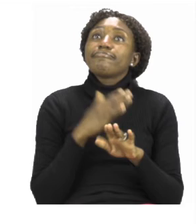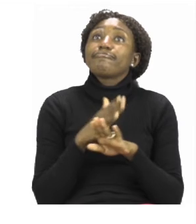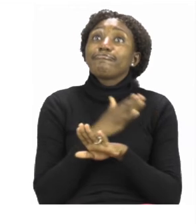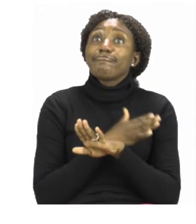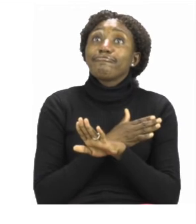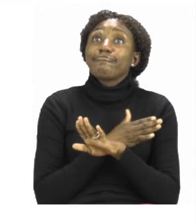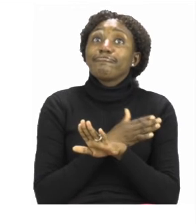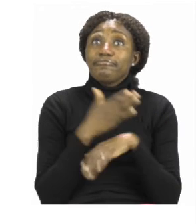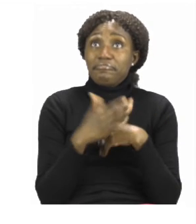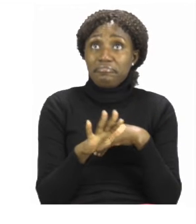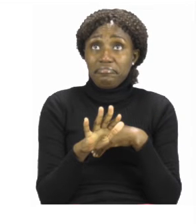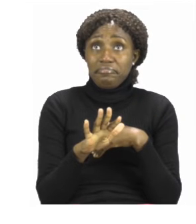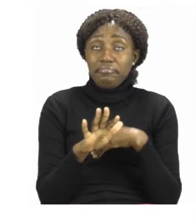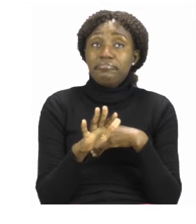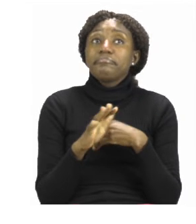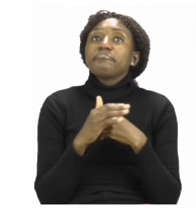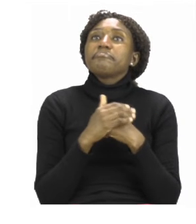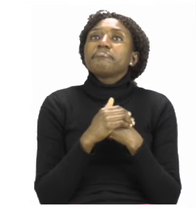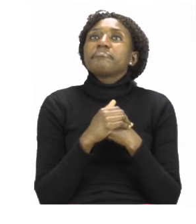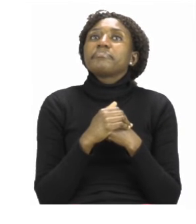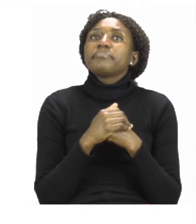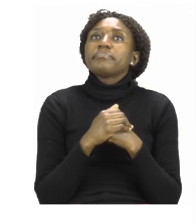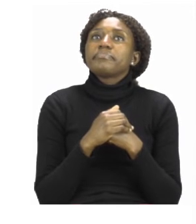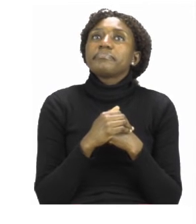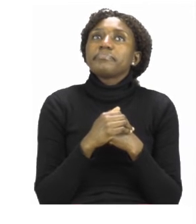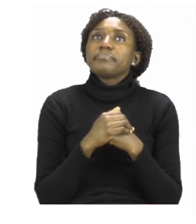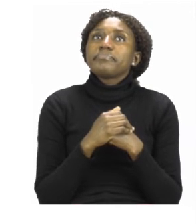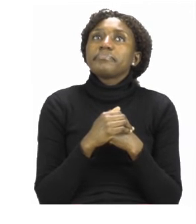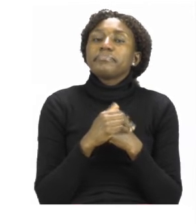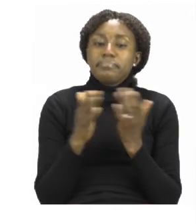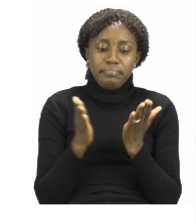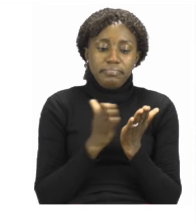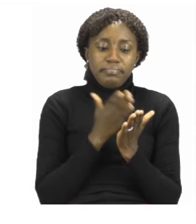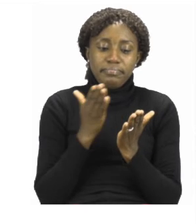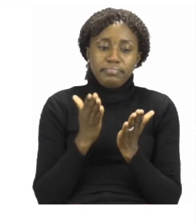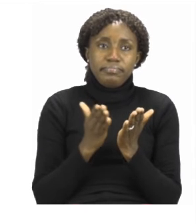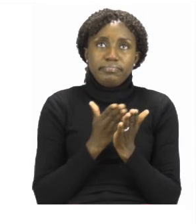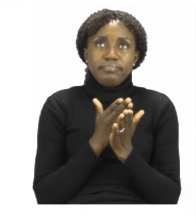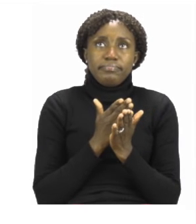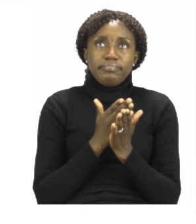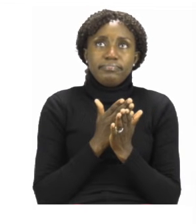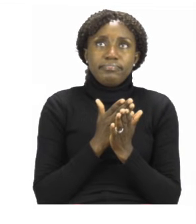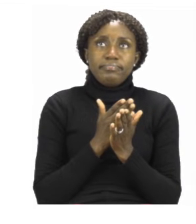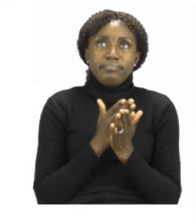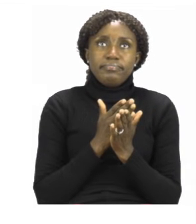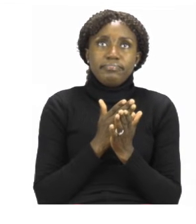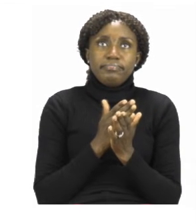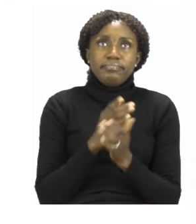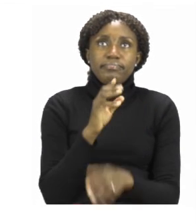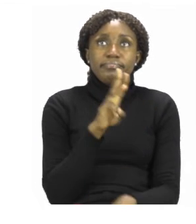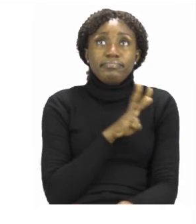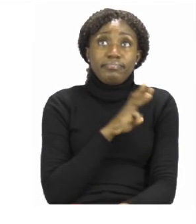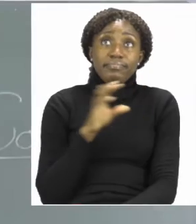continue connecting your items, let's quickly turn our booklets to page 30.